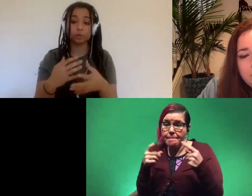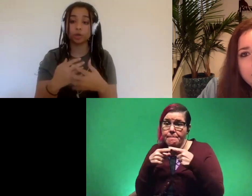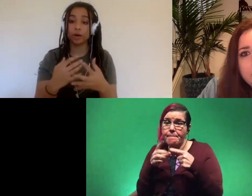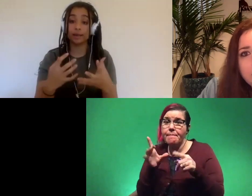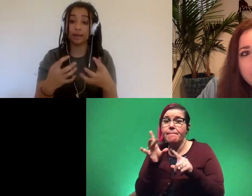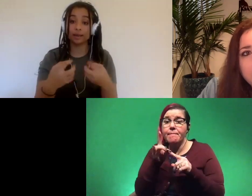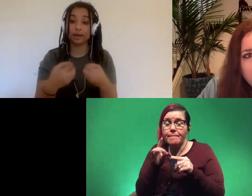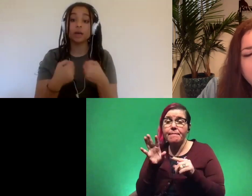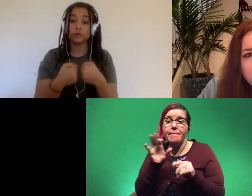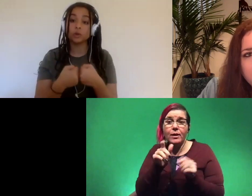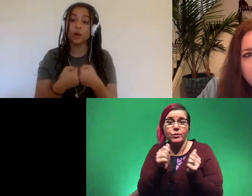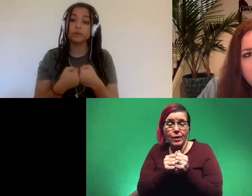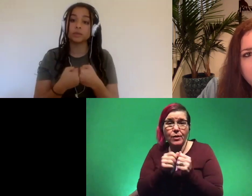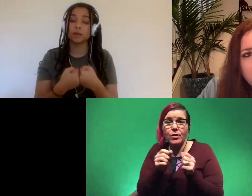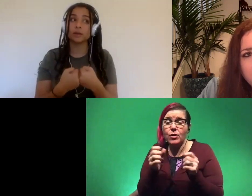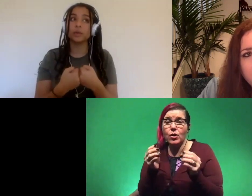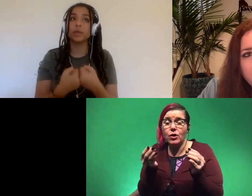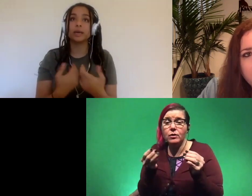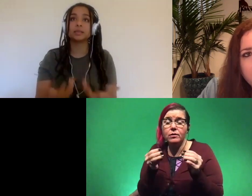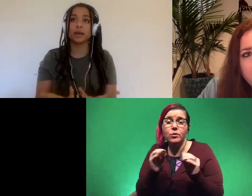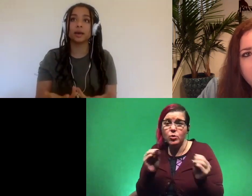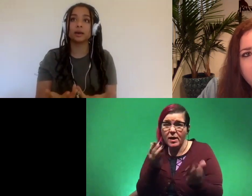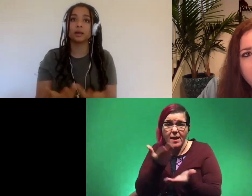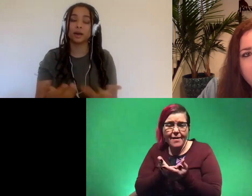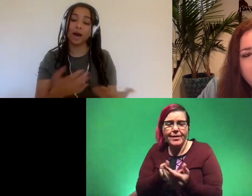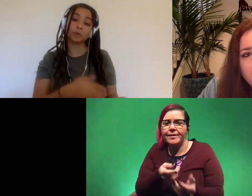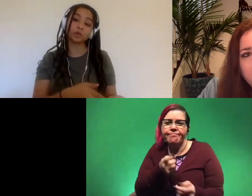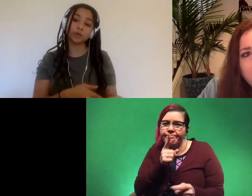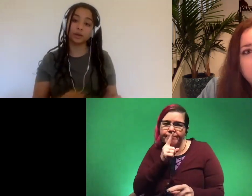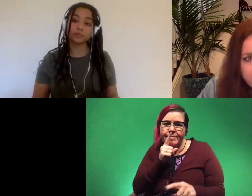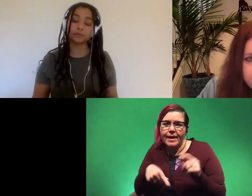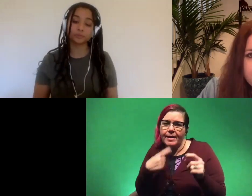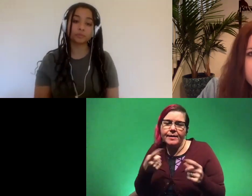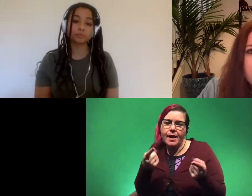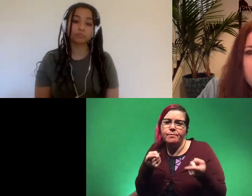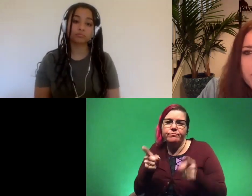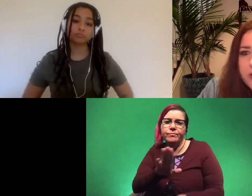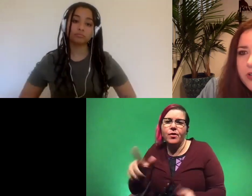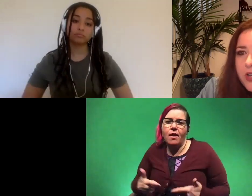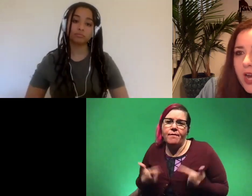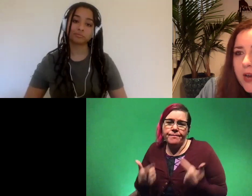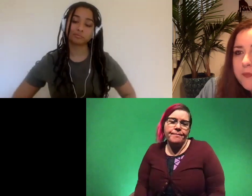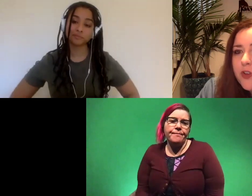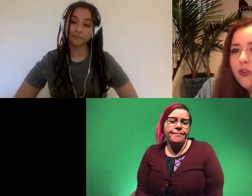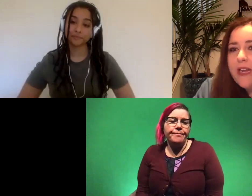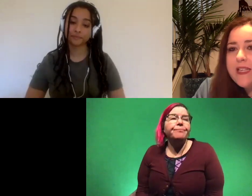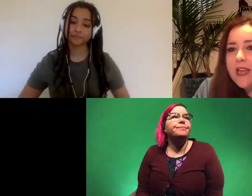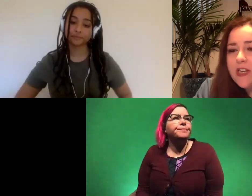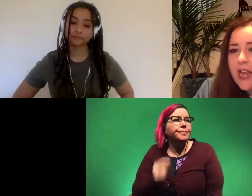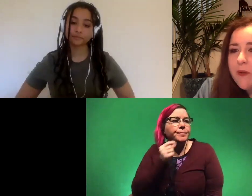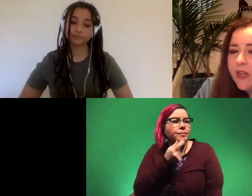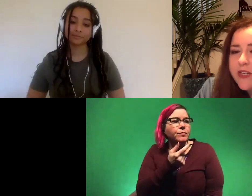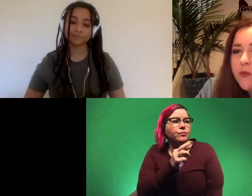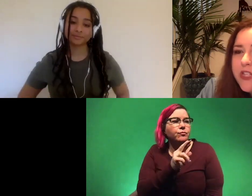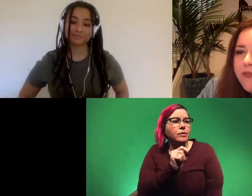resorption or anything like that there's no evidence of that then we can't say that it happened during life cool um grayson